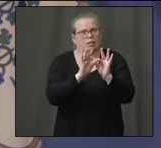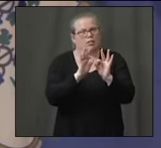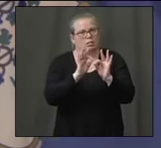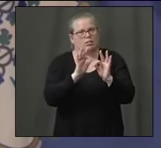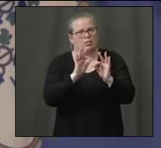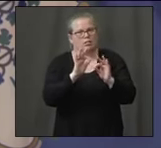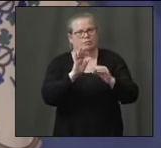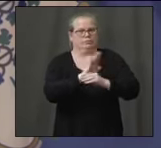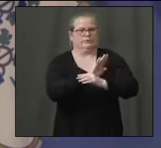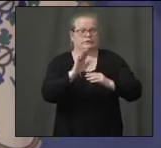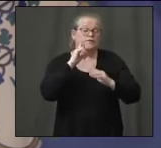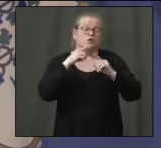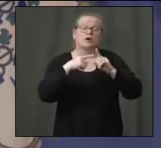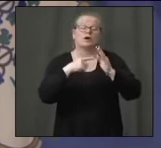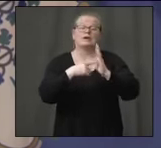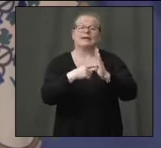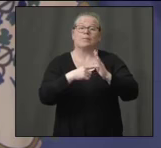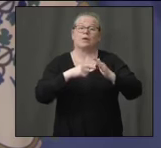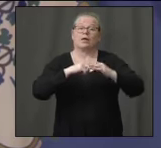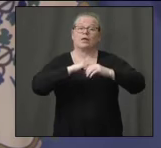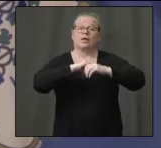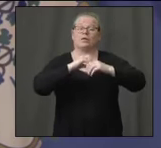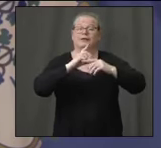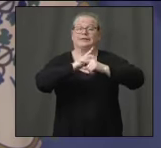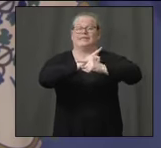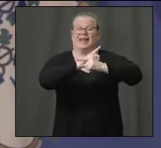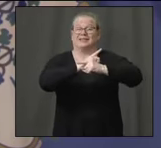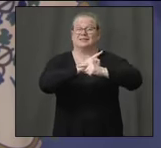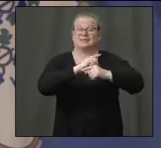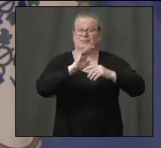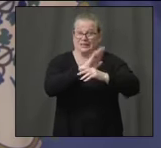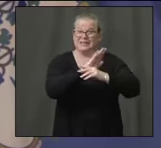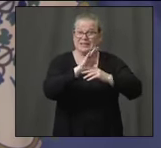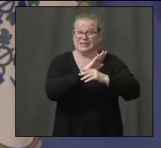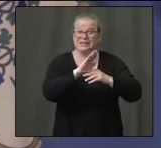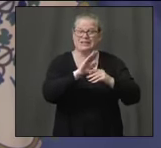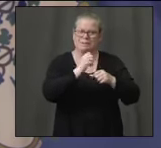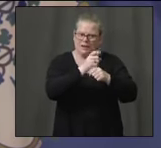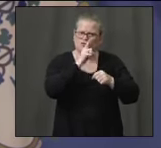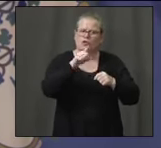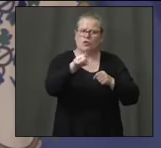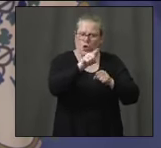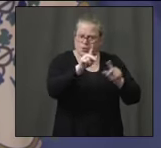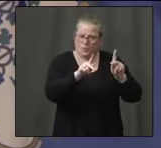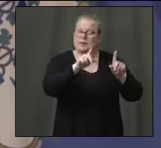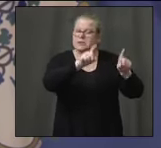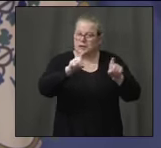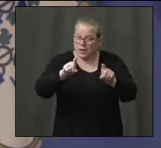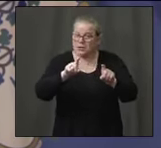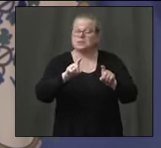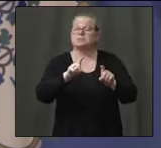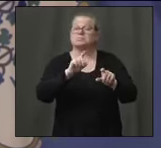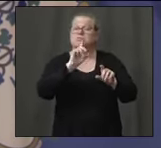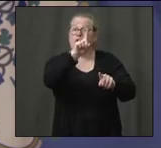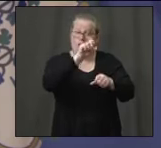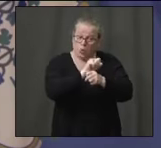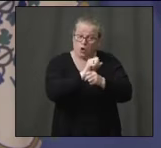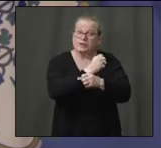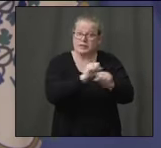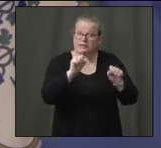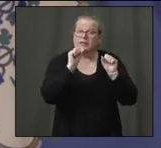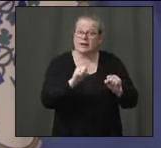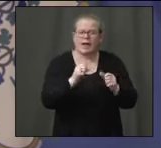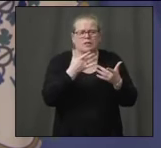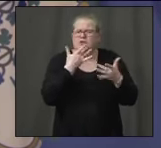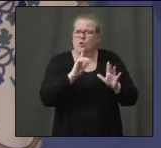the defense industries, and make sure those are the folks that get tested and know they can go to work safely without a risk of reinfecting any of their